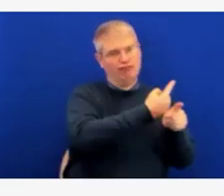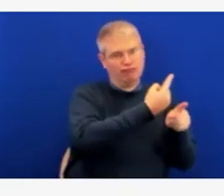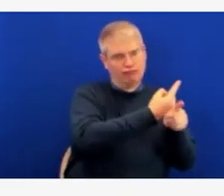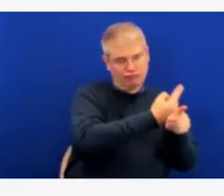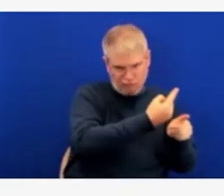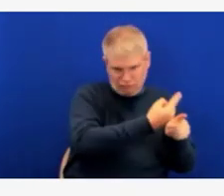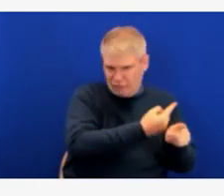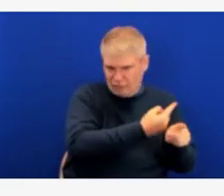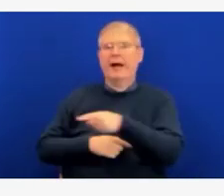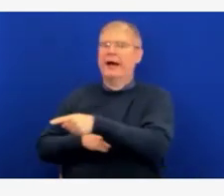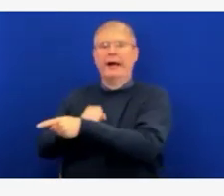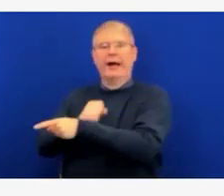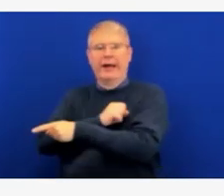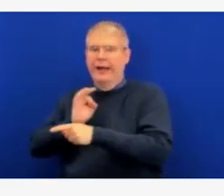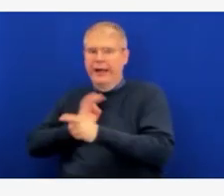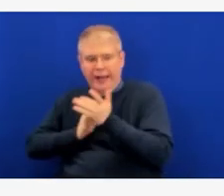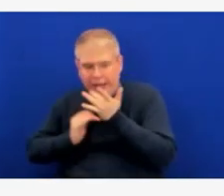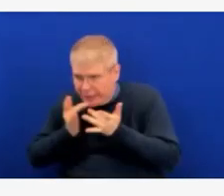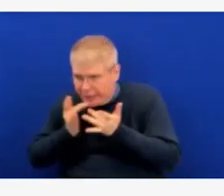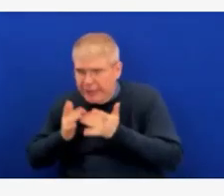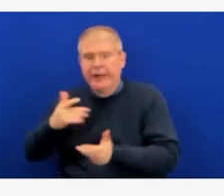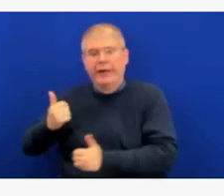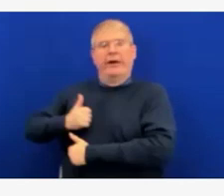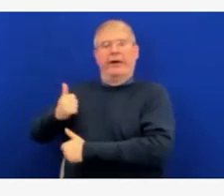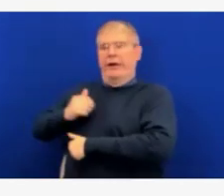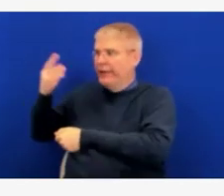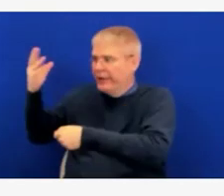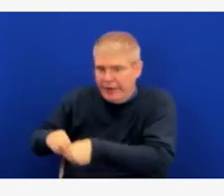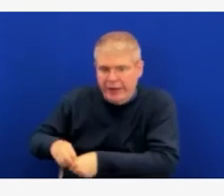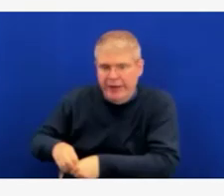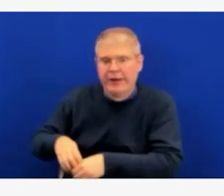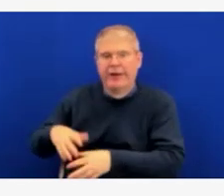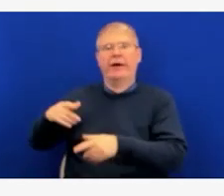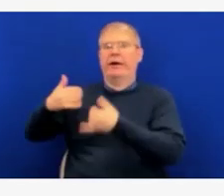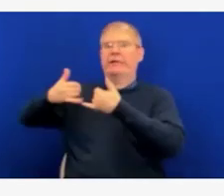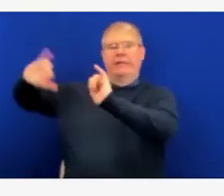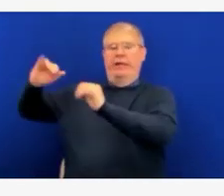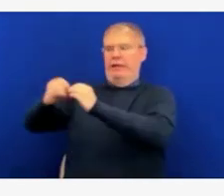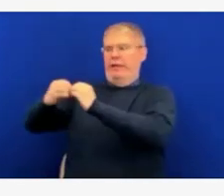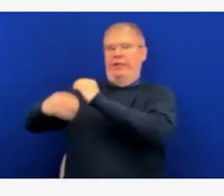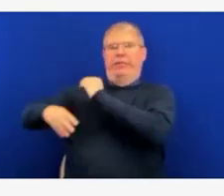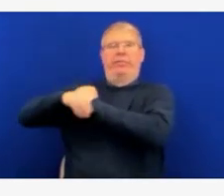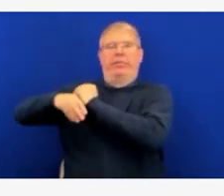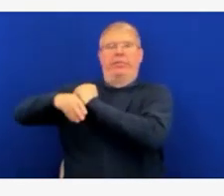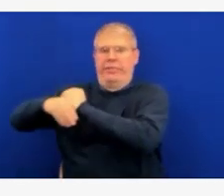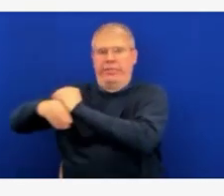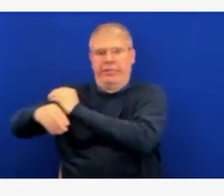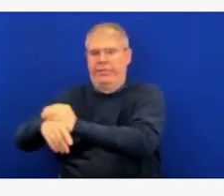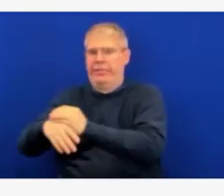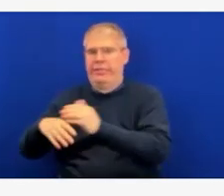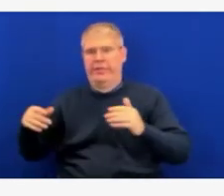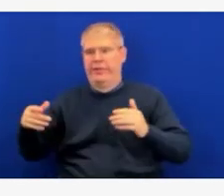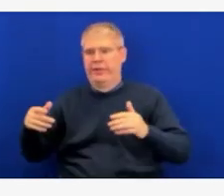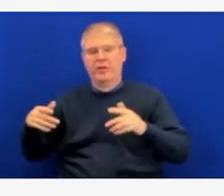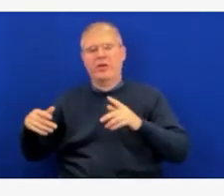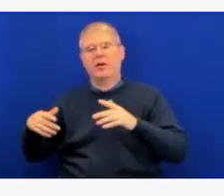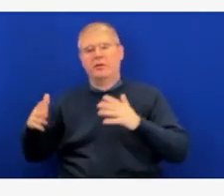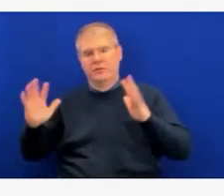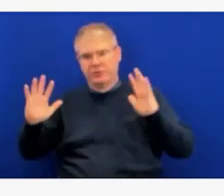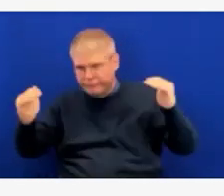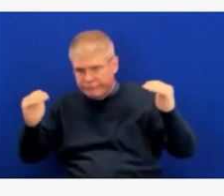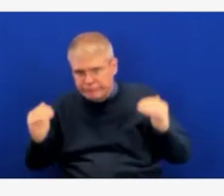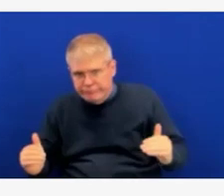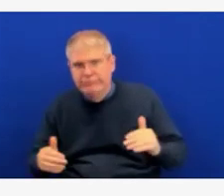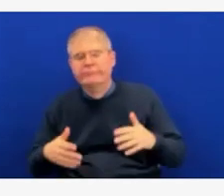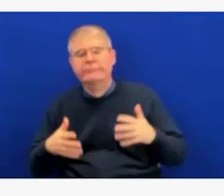Guard. And so, as such, the hospitals are still running nursing ratios that are not the community standard of care. They're running more nurses per patient